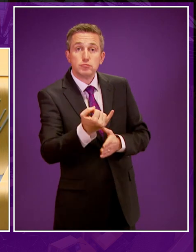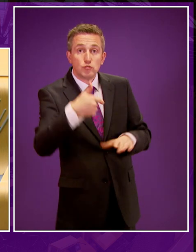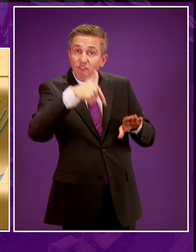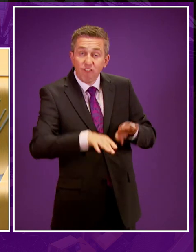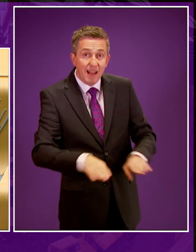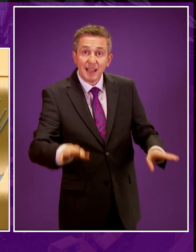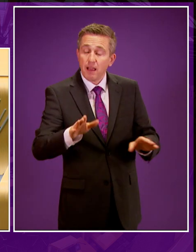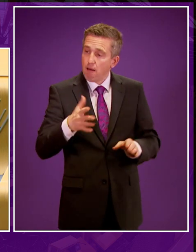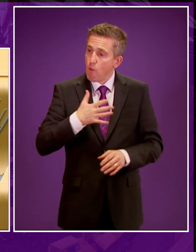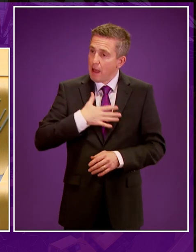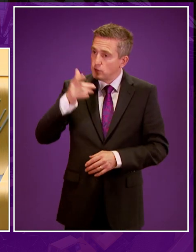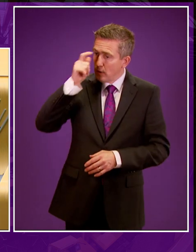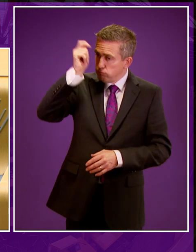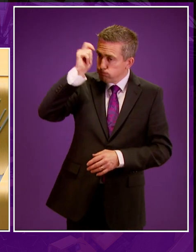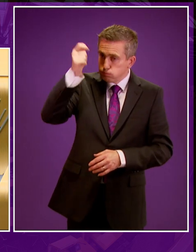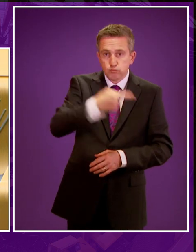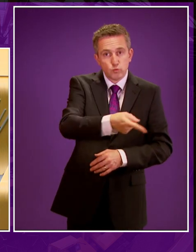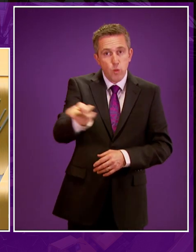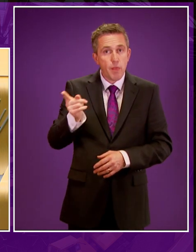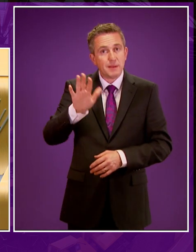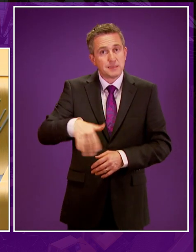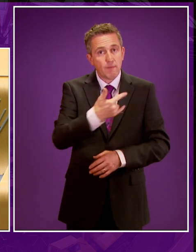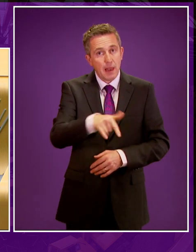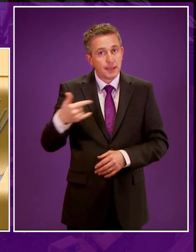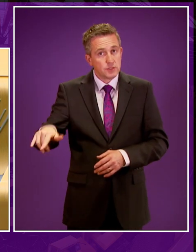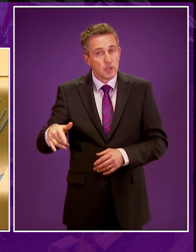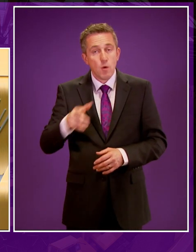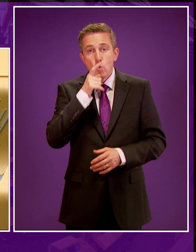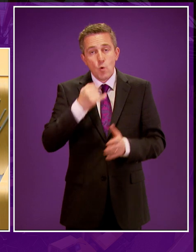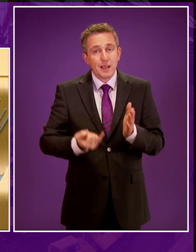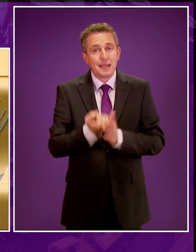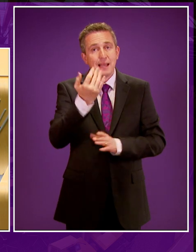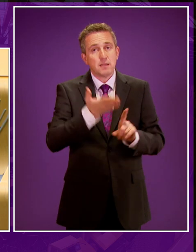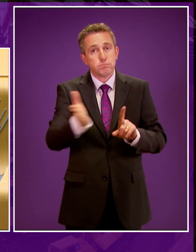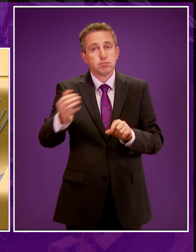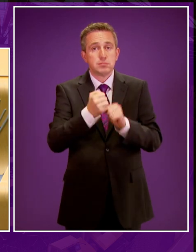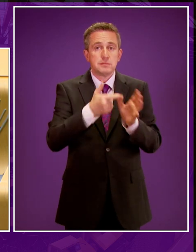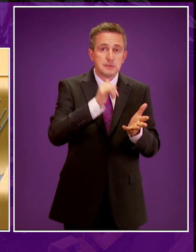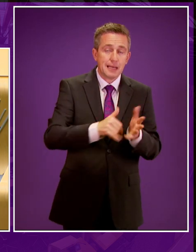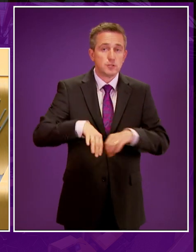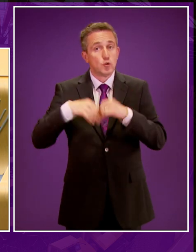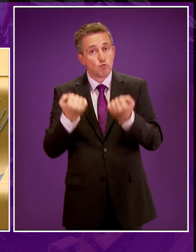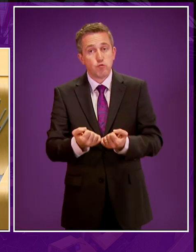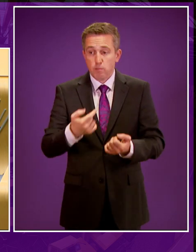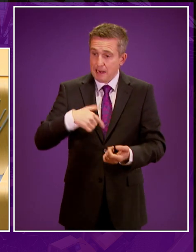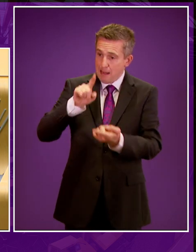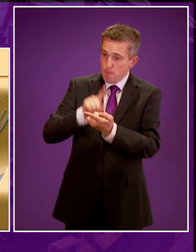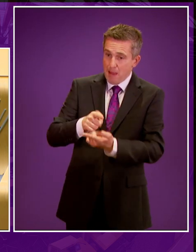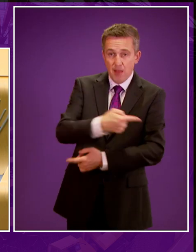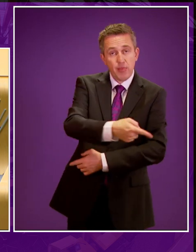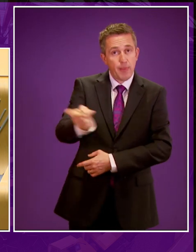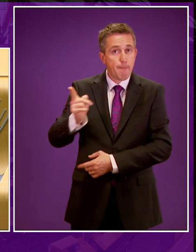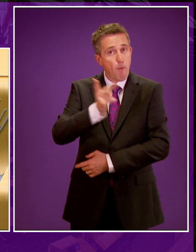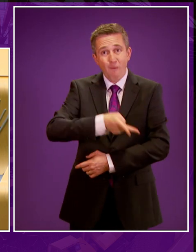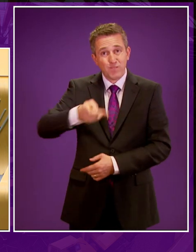And I would like to pay tribute to those constituents, to the South Lanarkshire against unconventional gas group, who I had great pleasure in meeting on